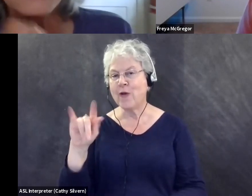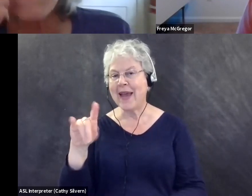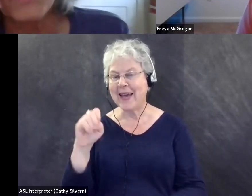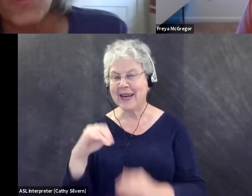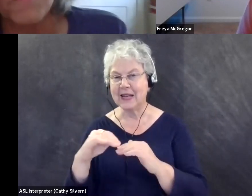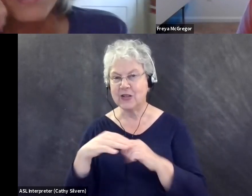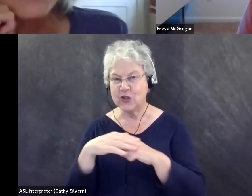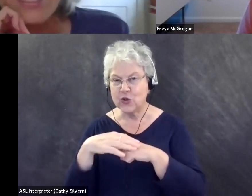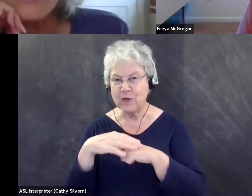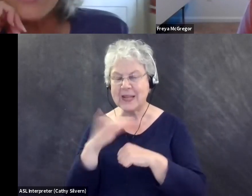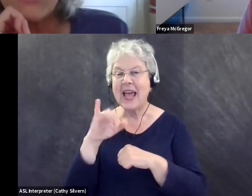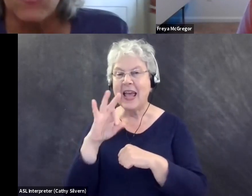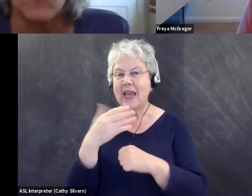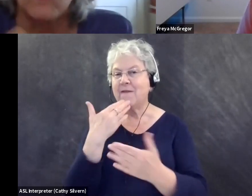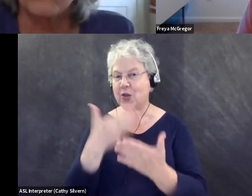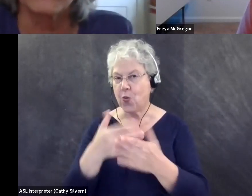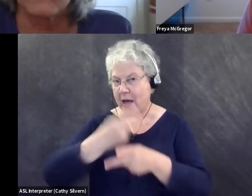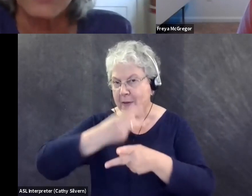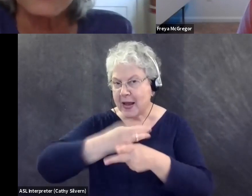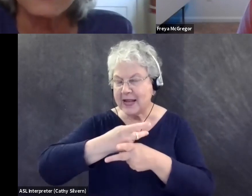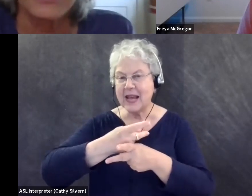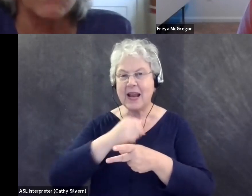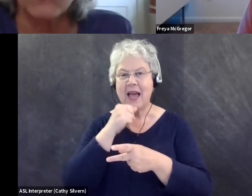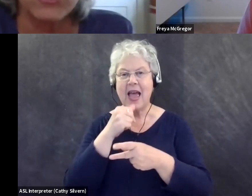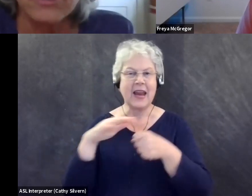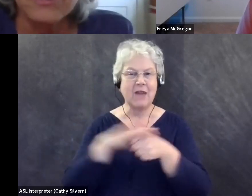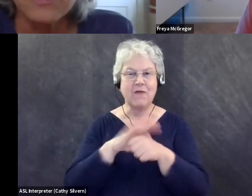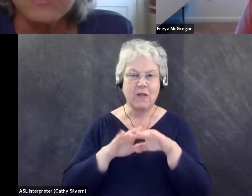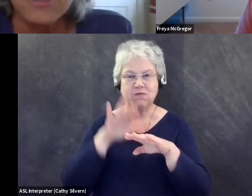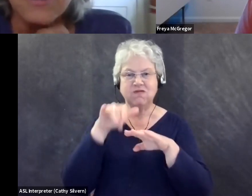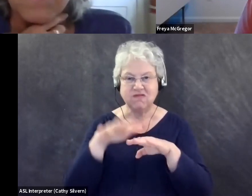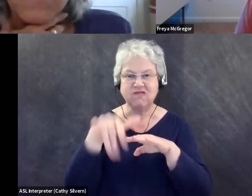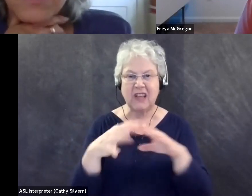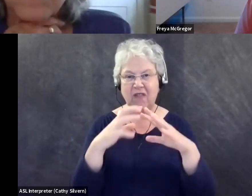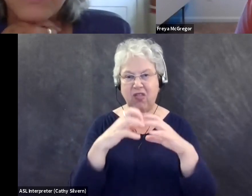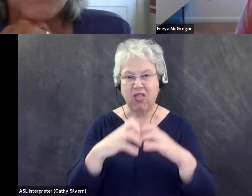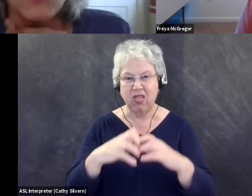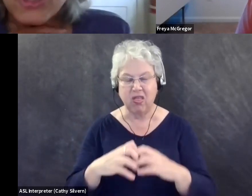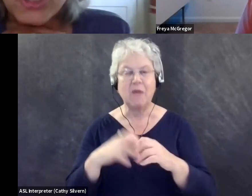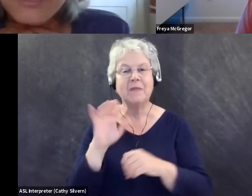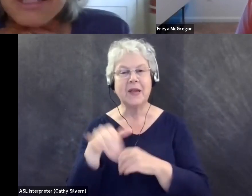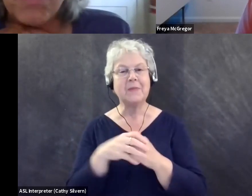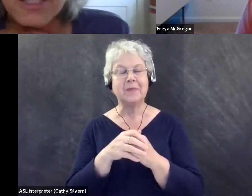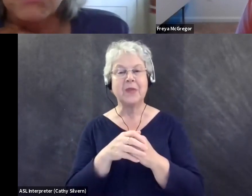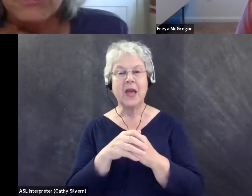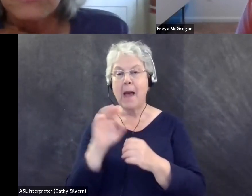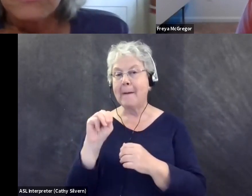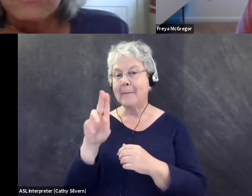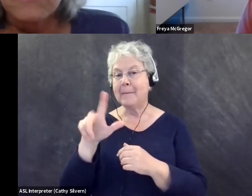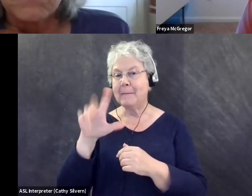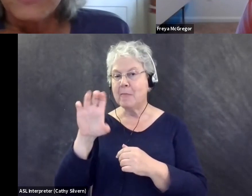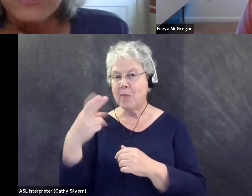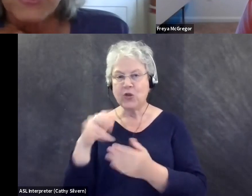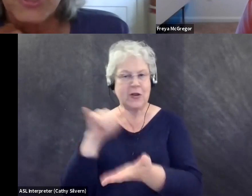long as they've been well maintained and they aren't all full of ruts and erosion. Um, mulch is impossible.